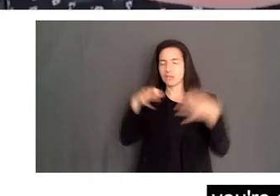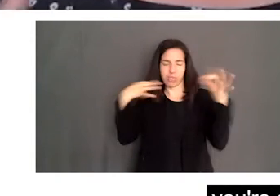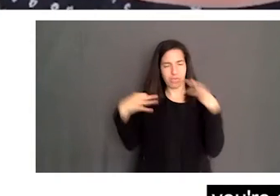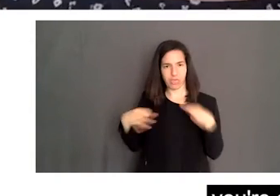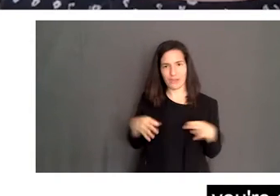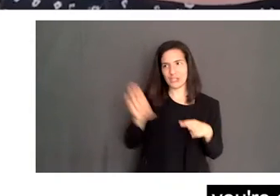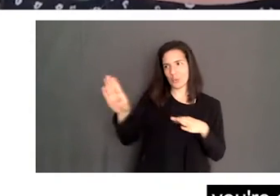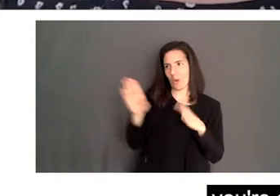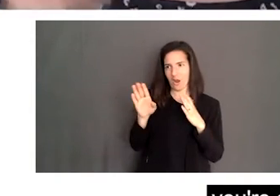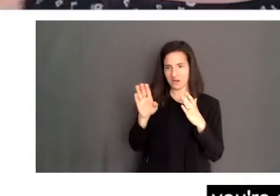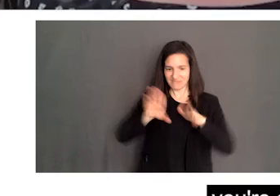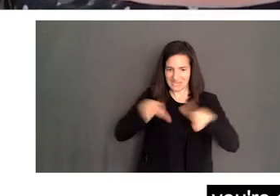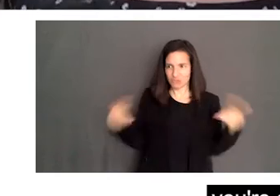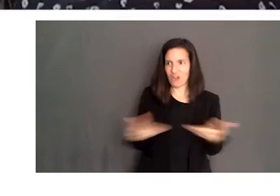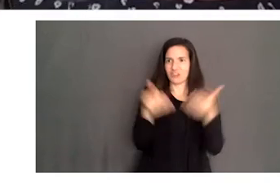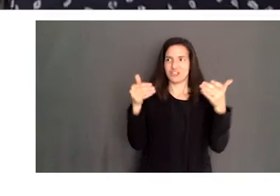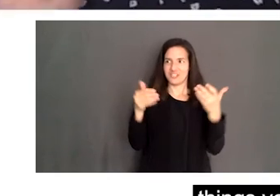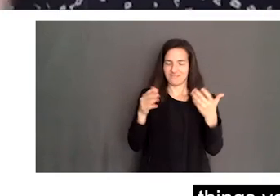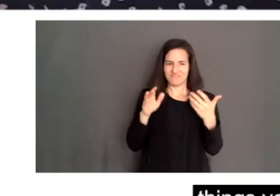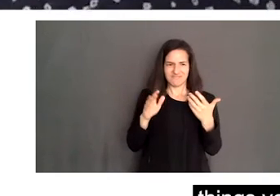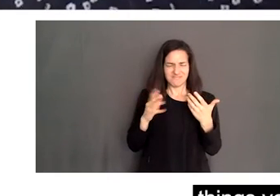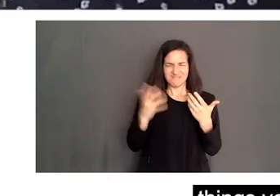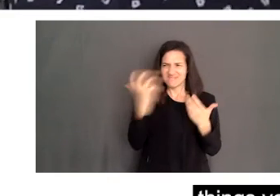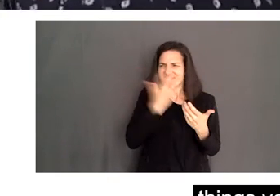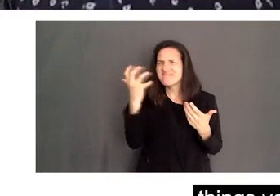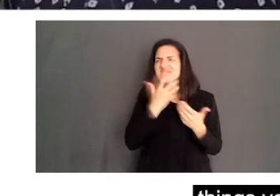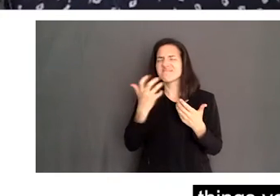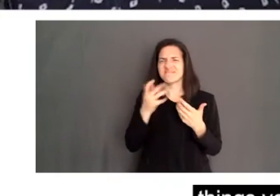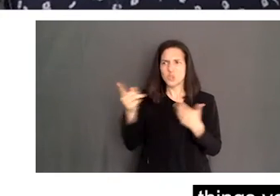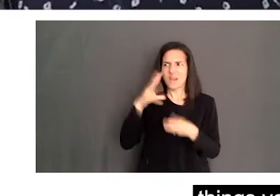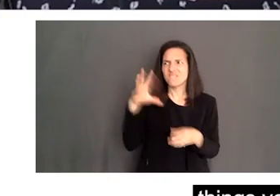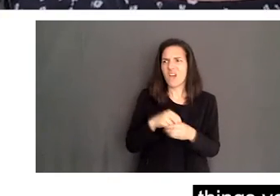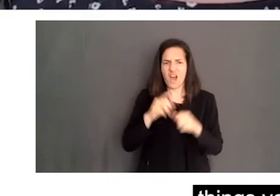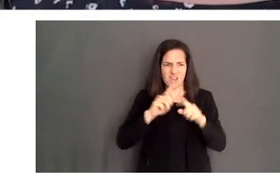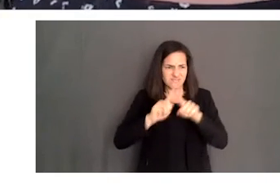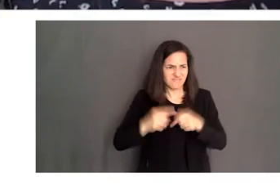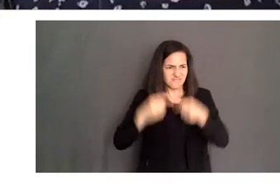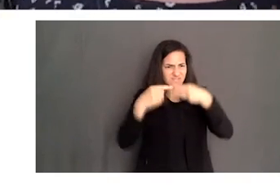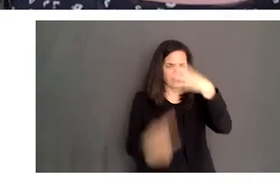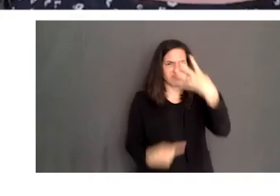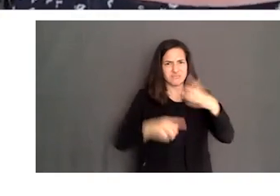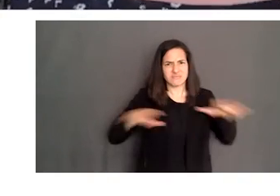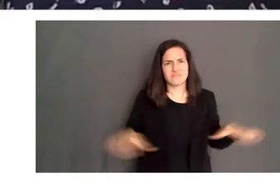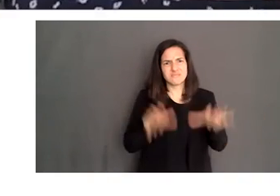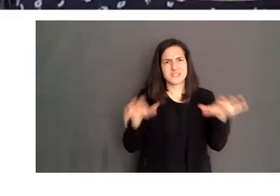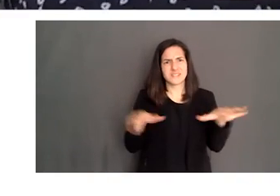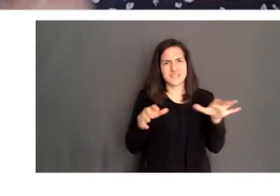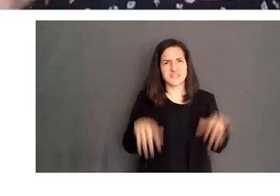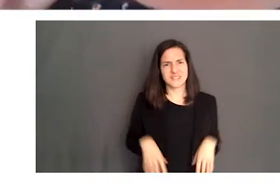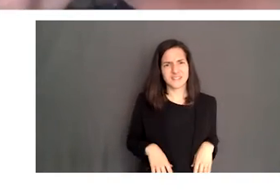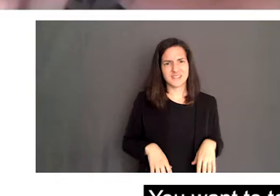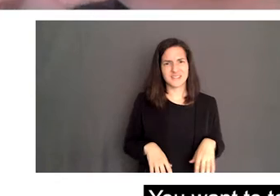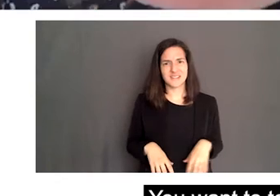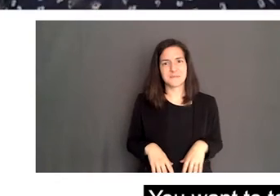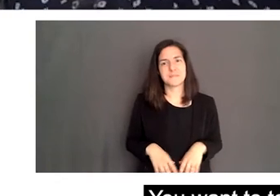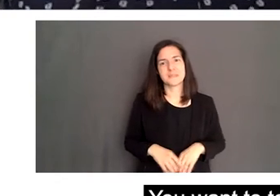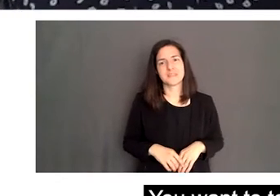intro, and just the amount of things you're doing reminds me of what Margaret Mead says. Yeah, it takes a few...